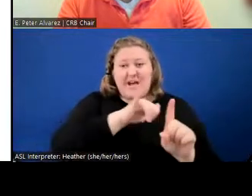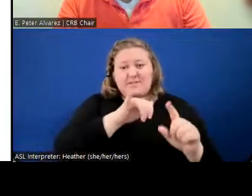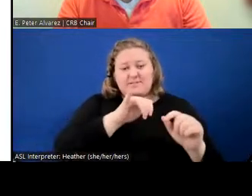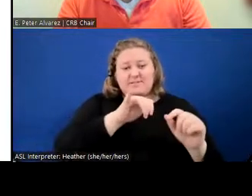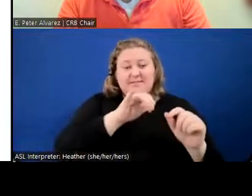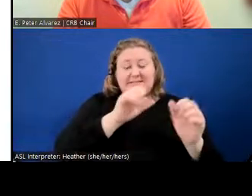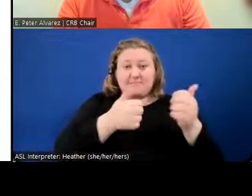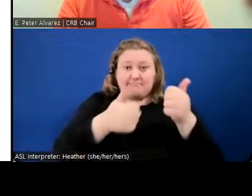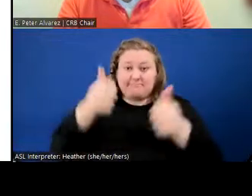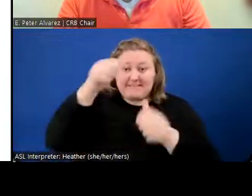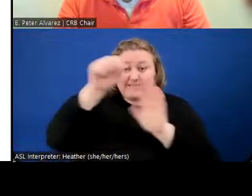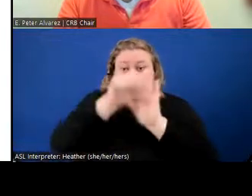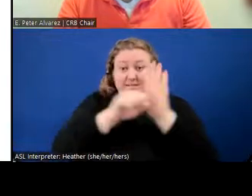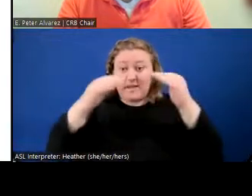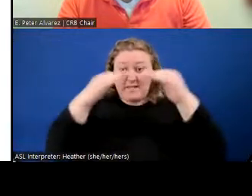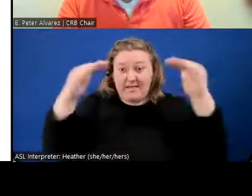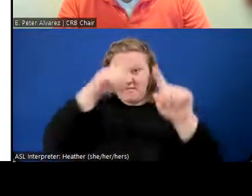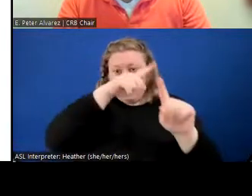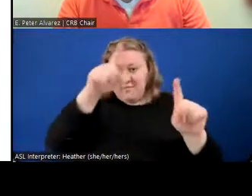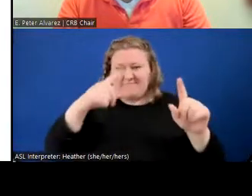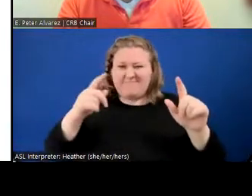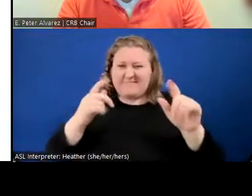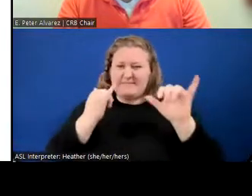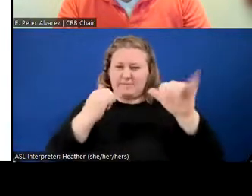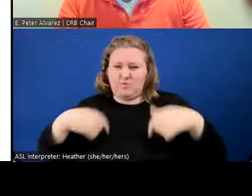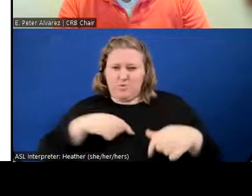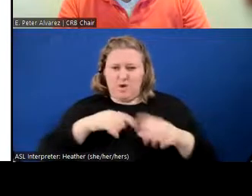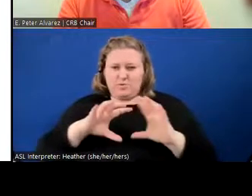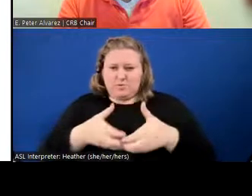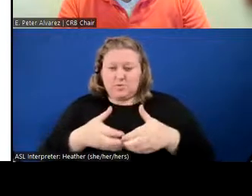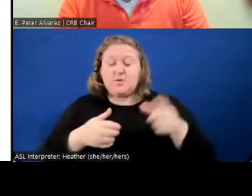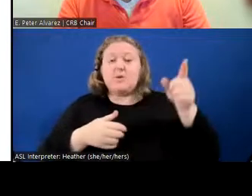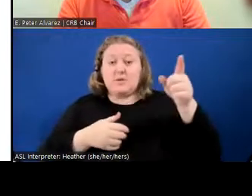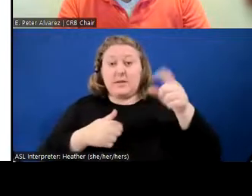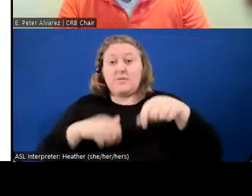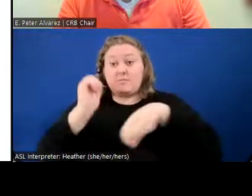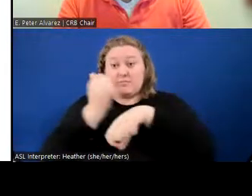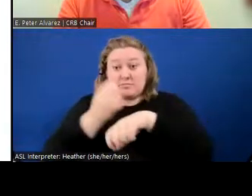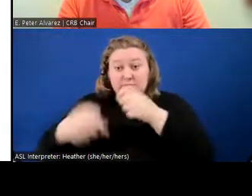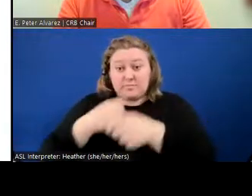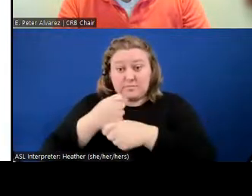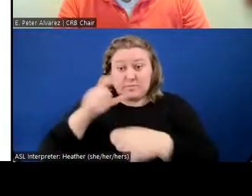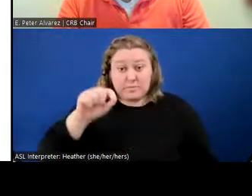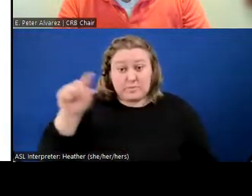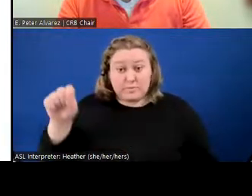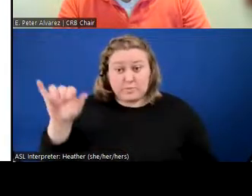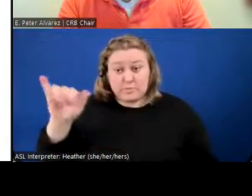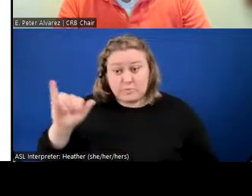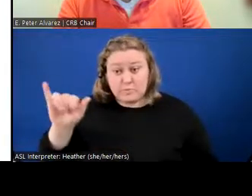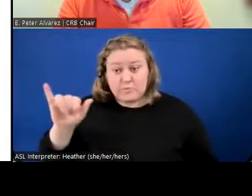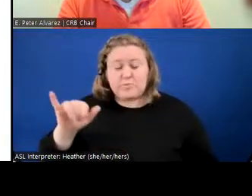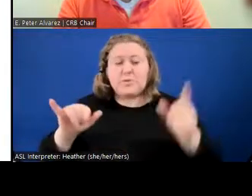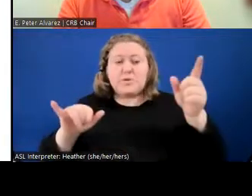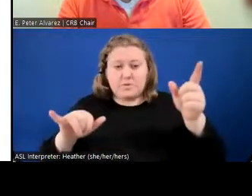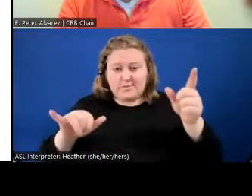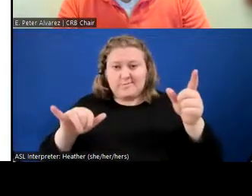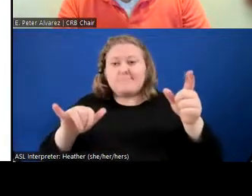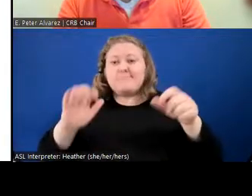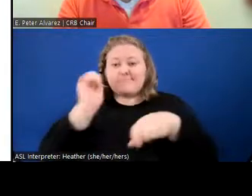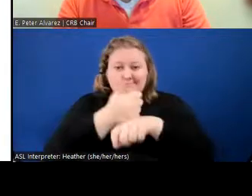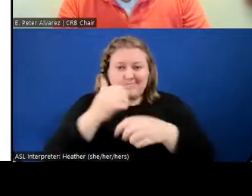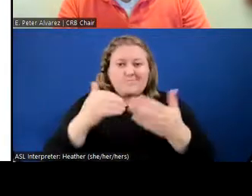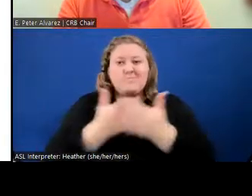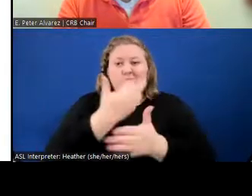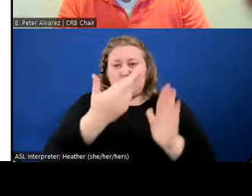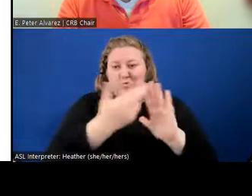us, they also were created in 2020. They are setting their own regulations and they